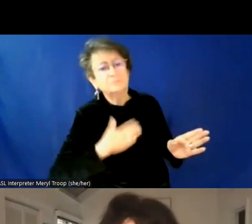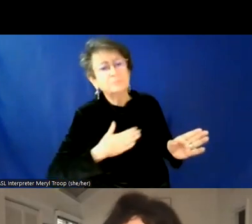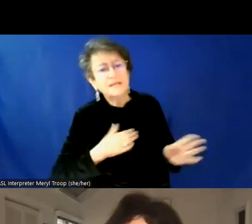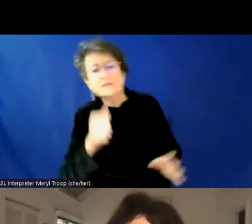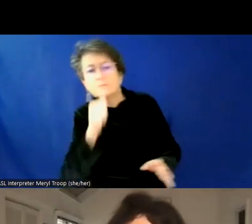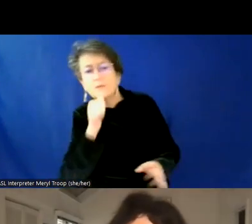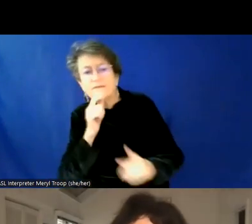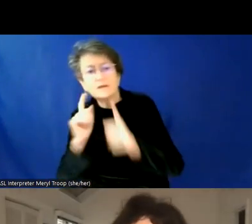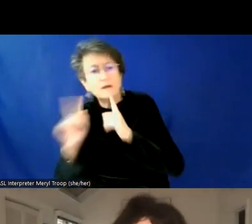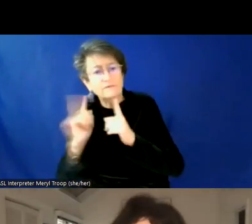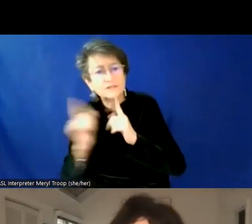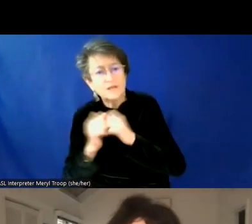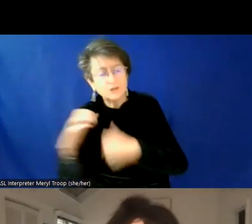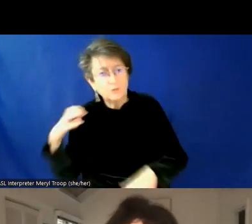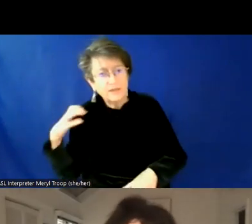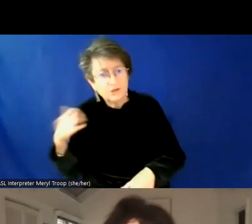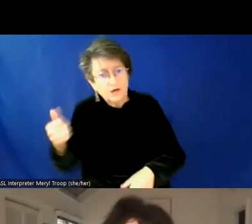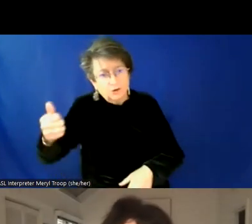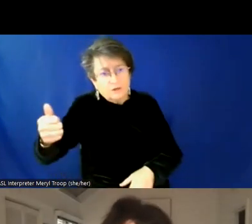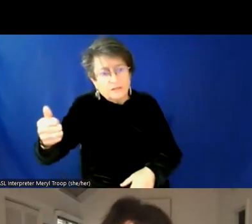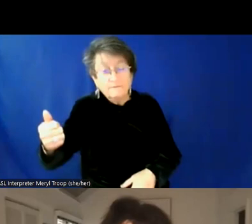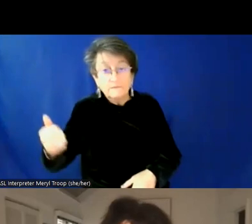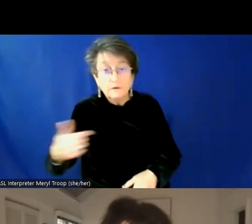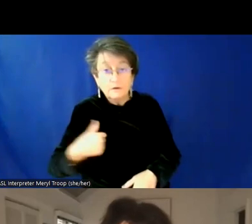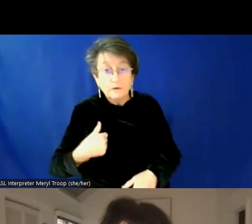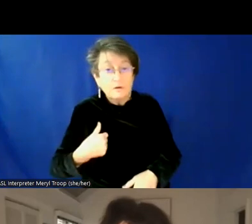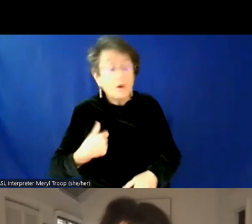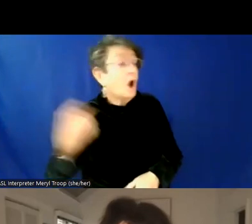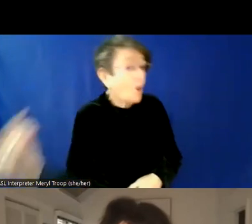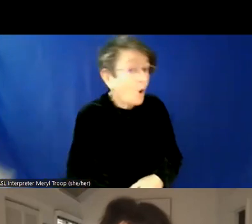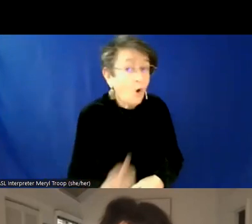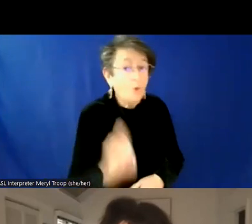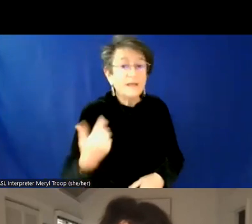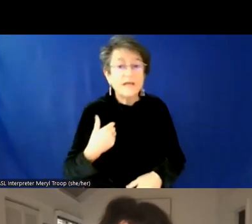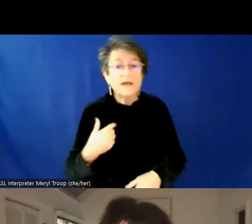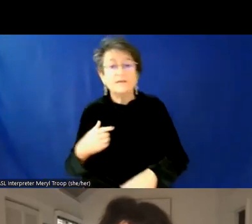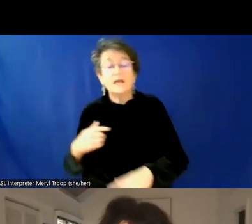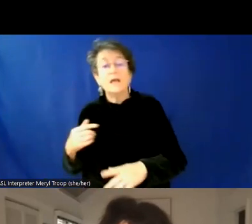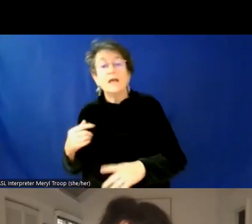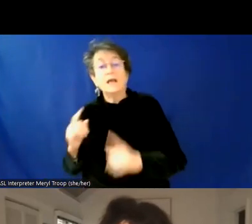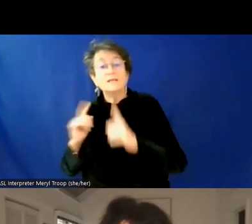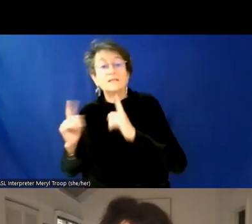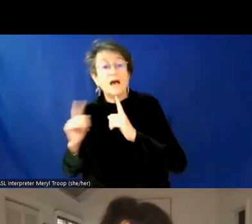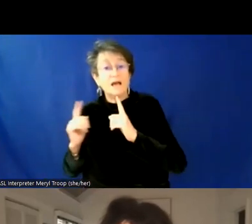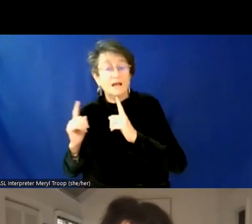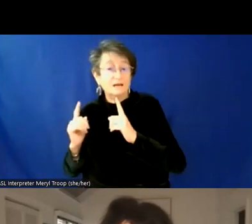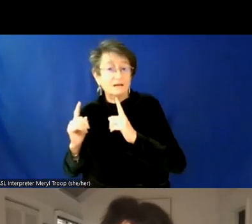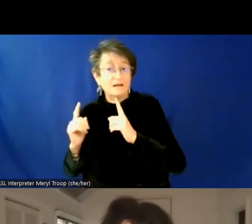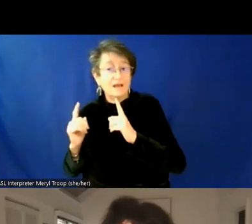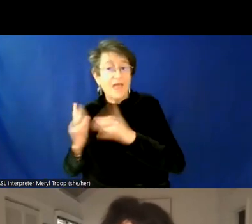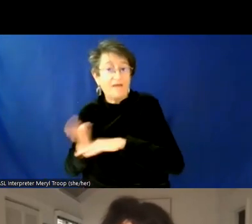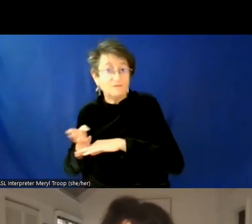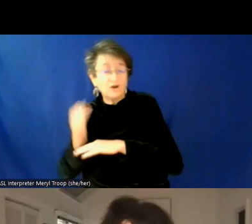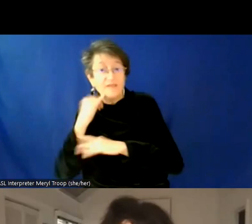Um, and, and, and I would then always have a side conversation with the chair after the fact, if they, if they use the wrong